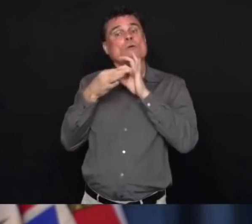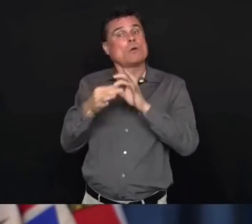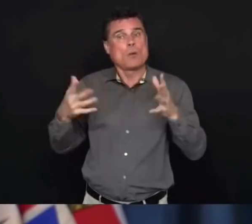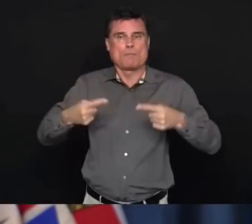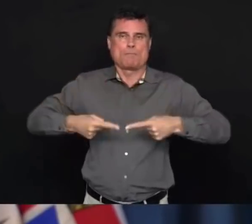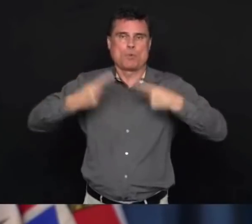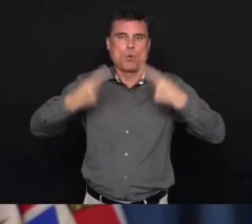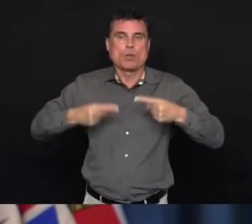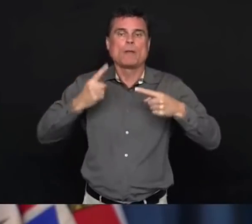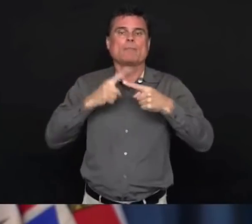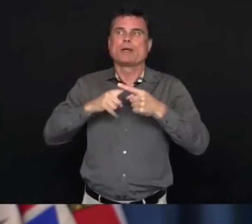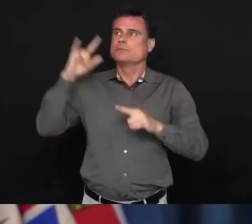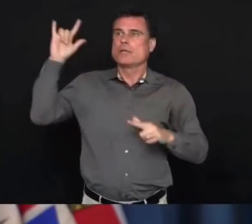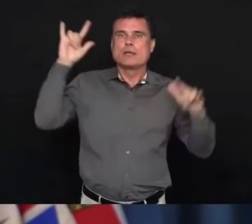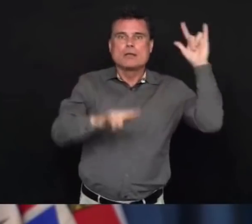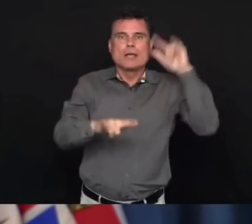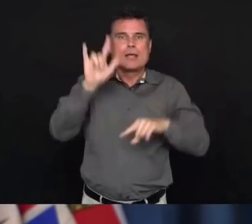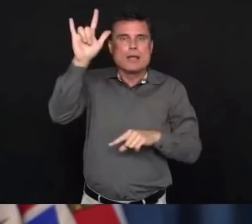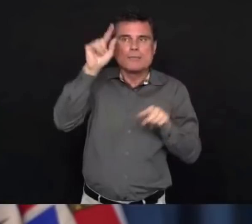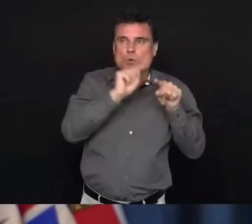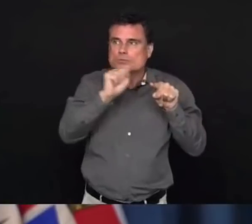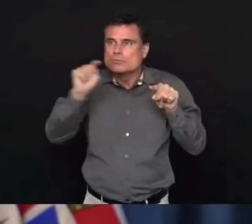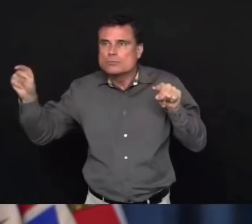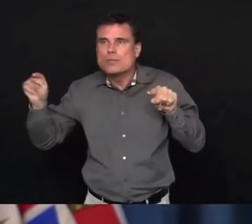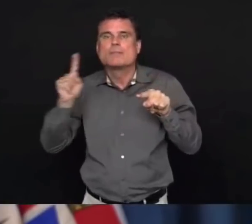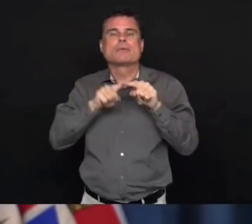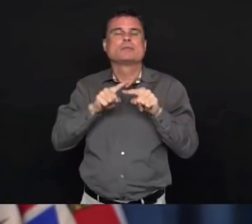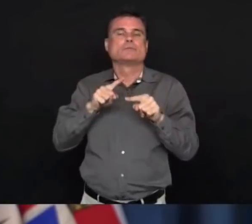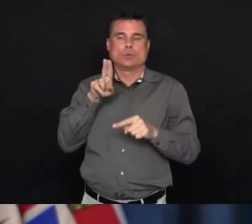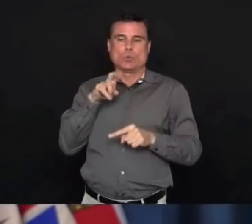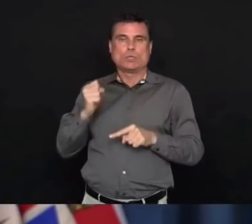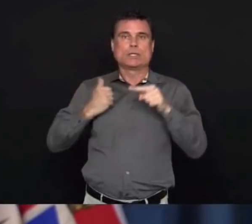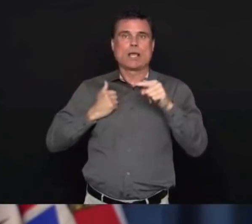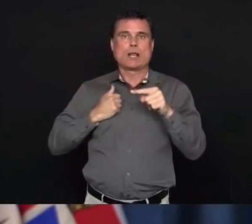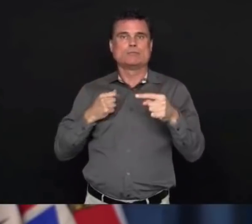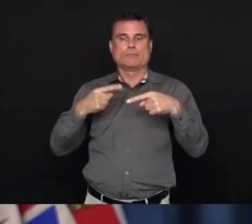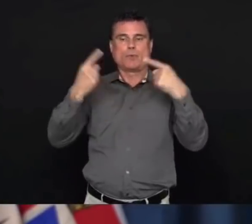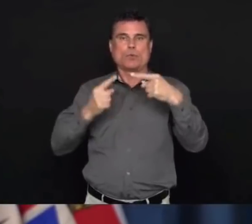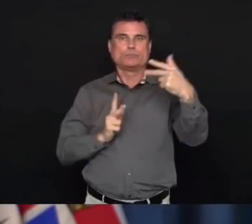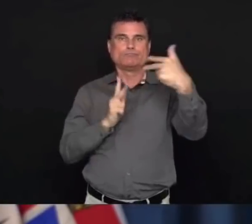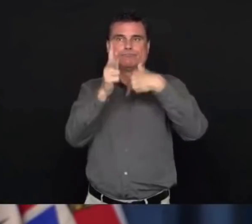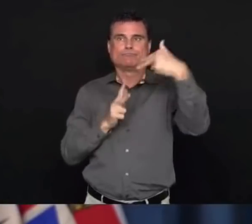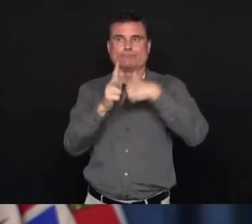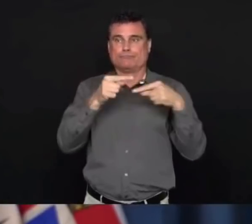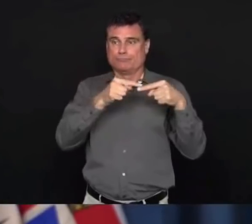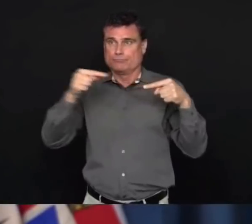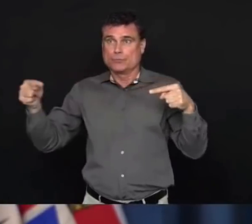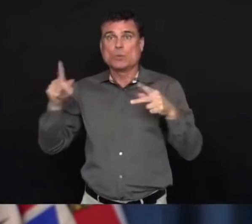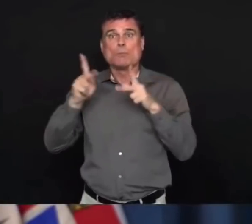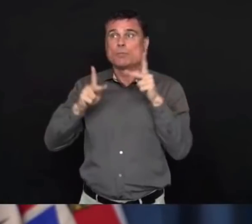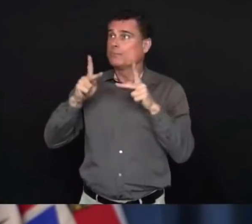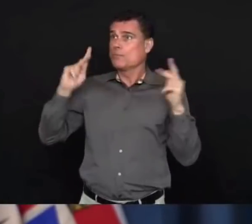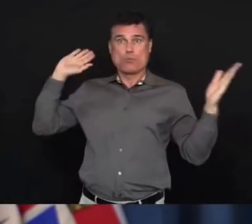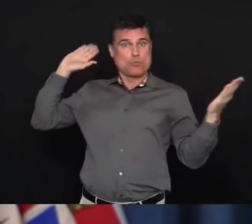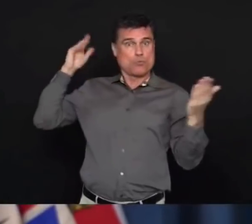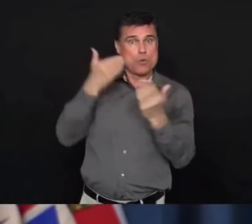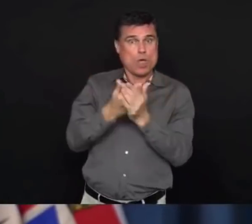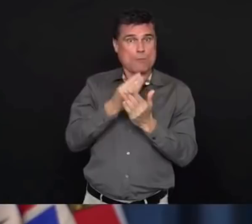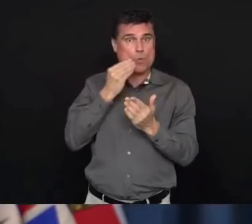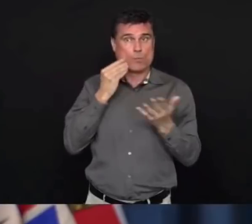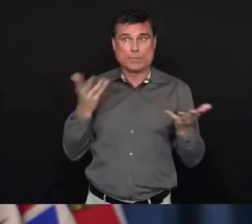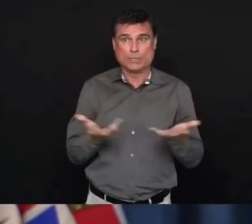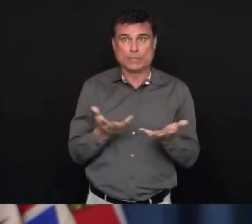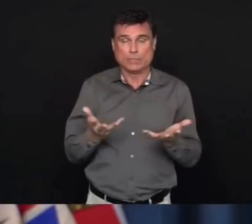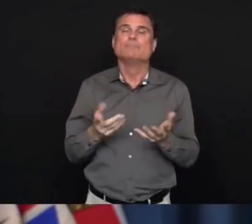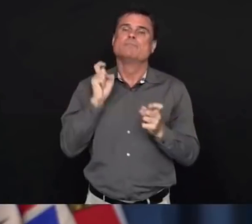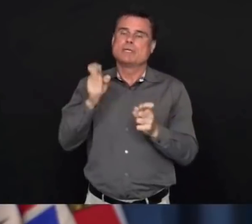outbreak here in British Columbia. And that includes making sure that we don't have gaps in our firewall. And part of that